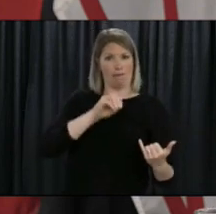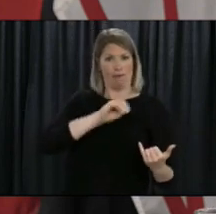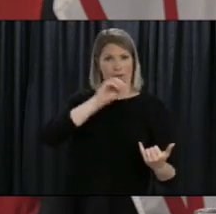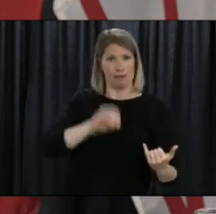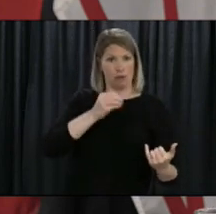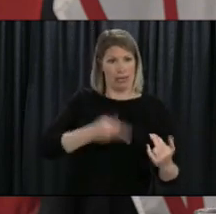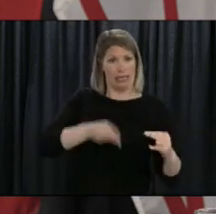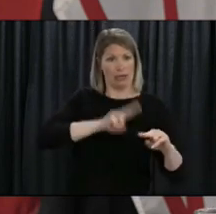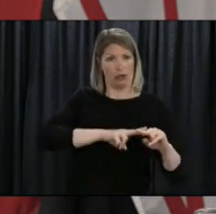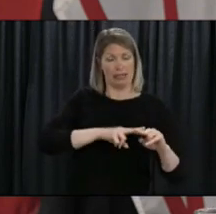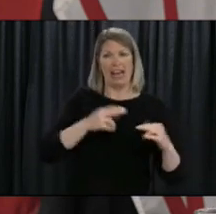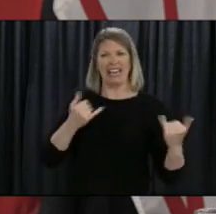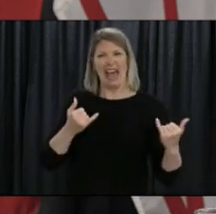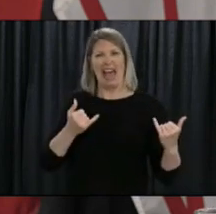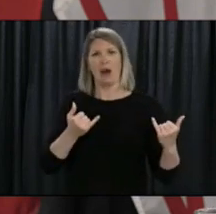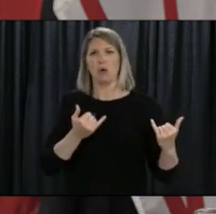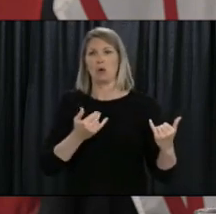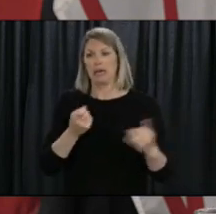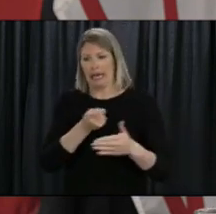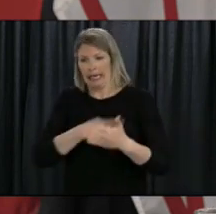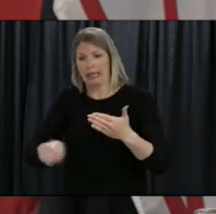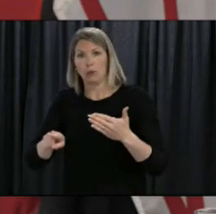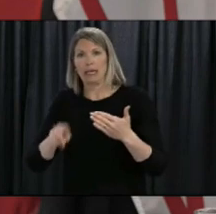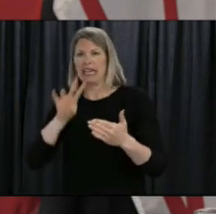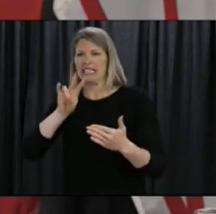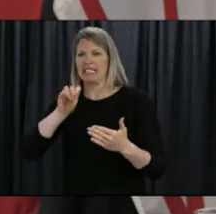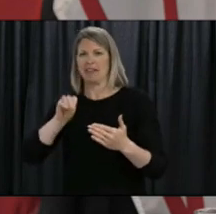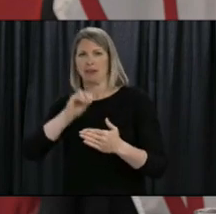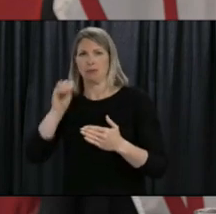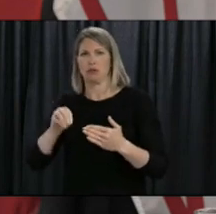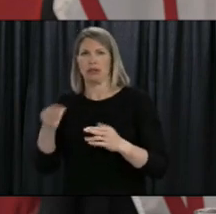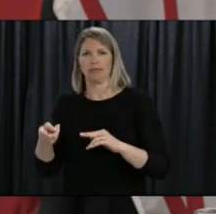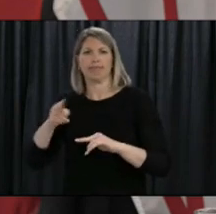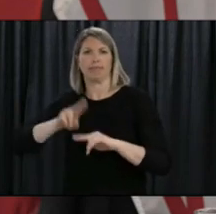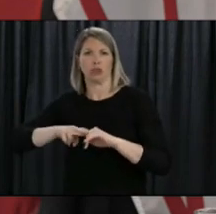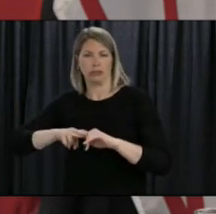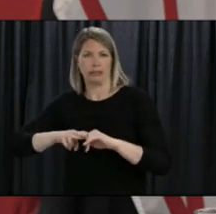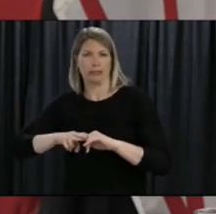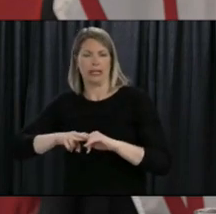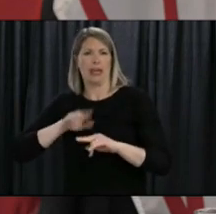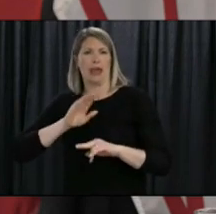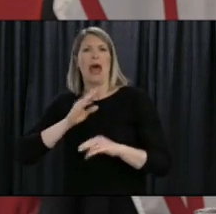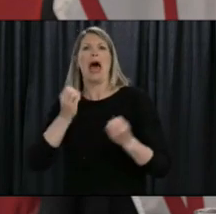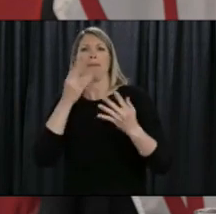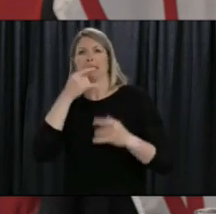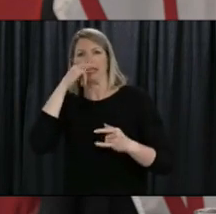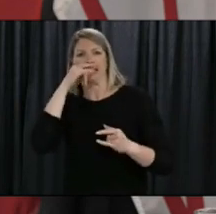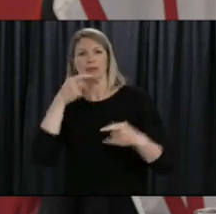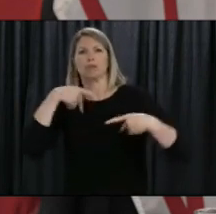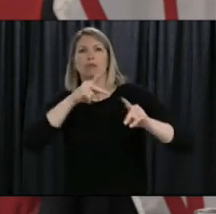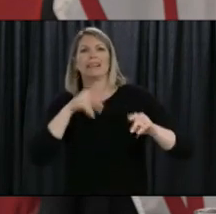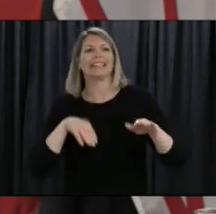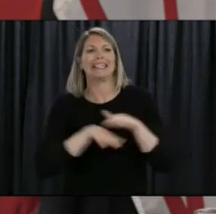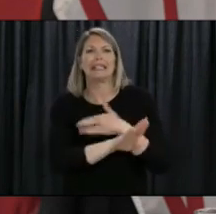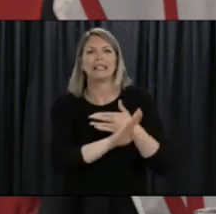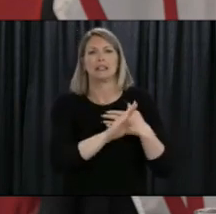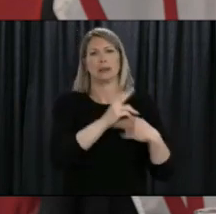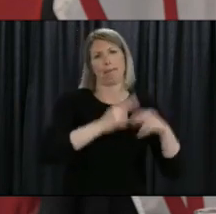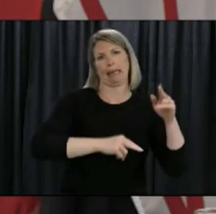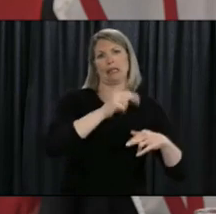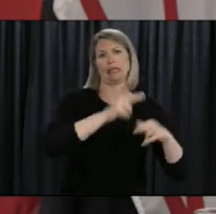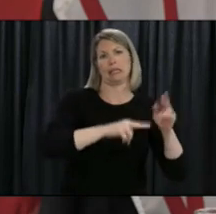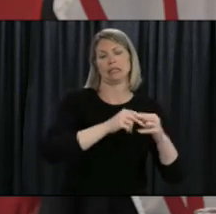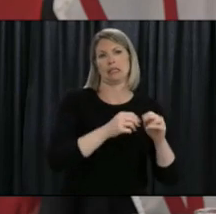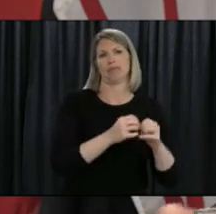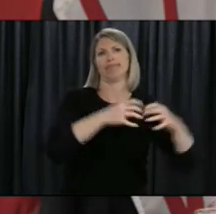means that gradually, families will be able to avail of child care services again. And we're working day in and day out to guide you